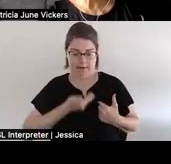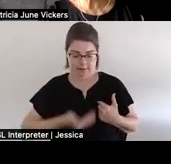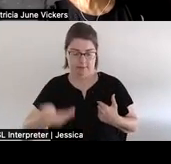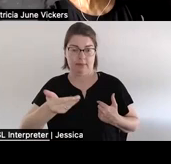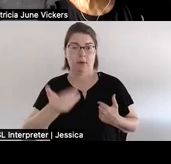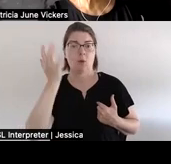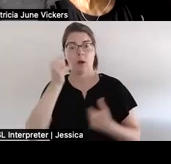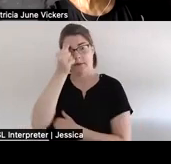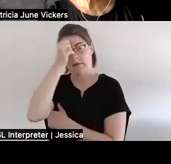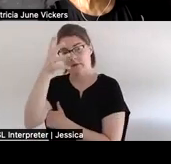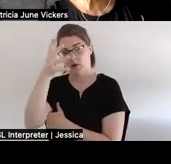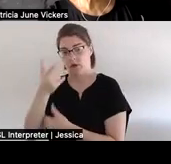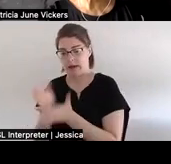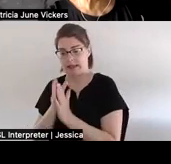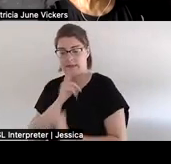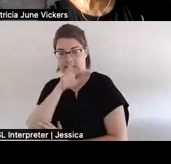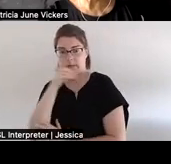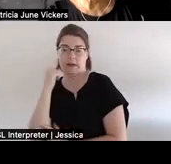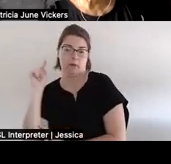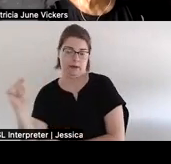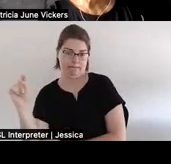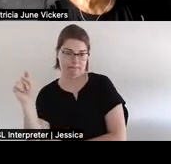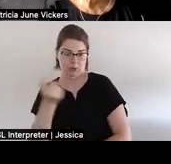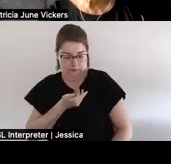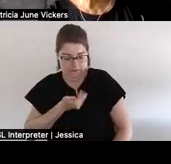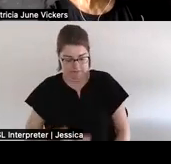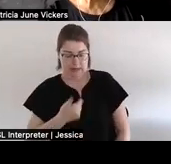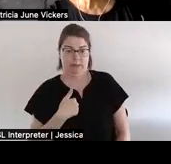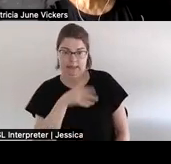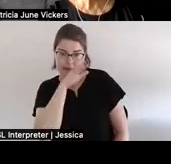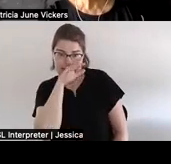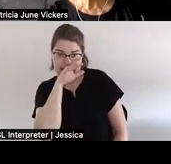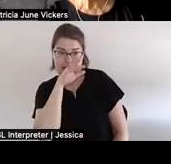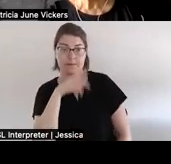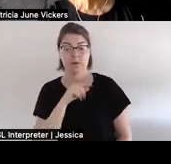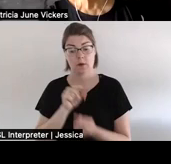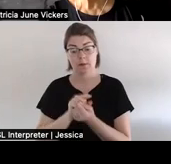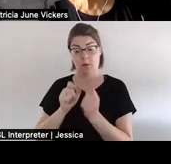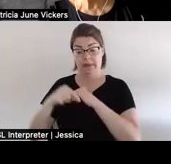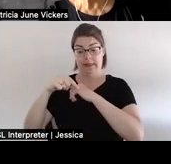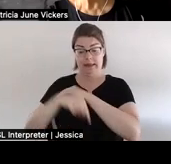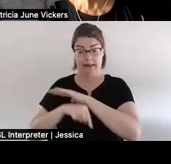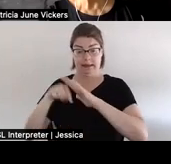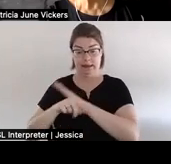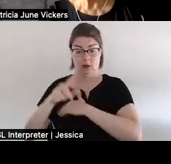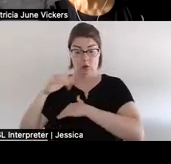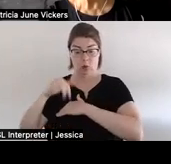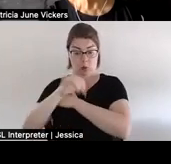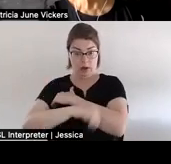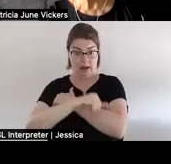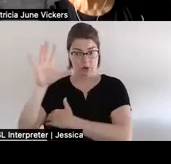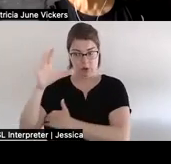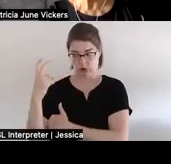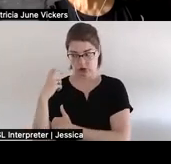father asked me to speak on his behalf so i met with the killer whale chiefs and i